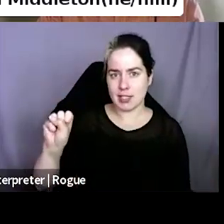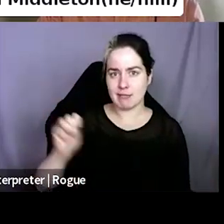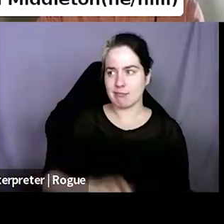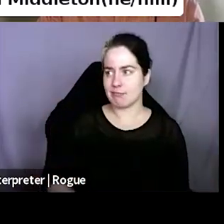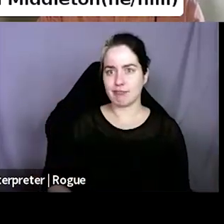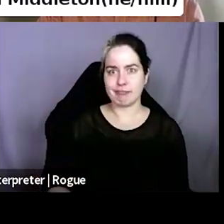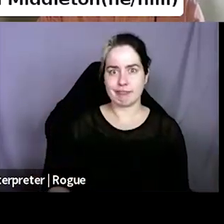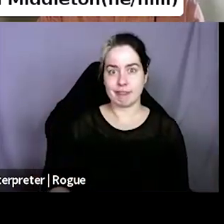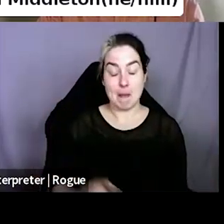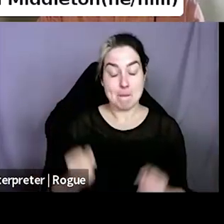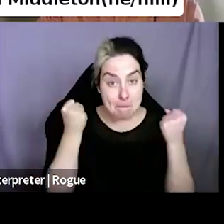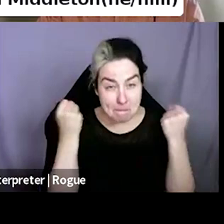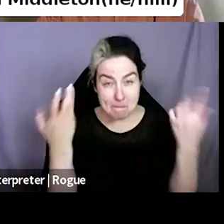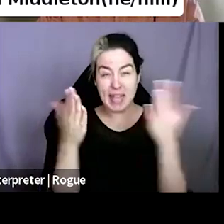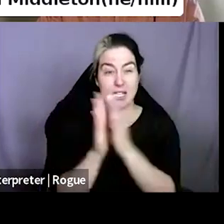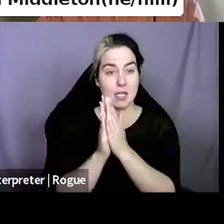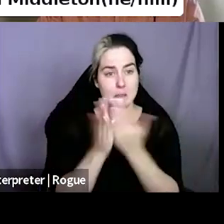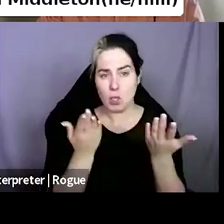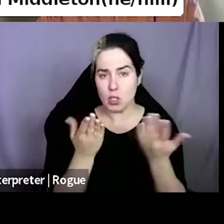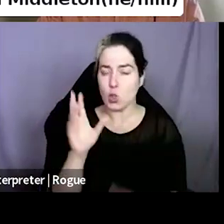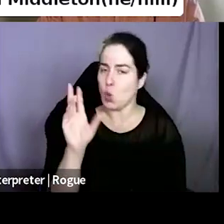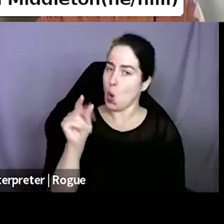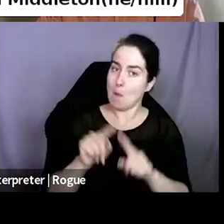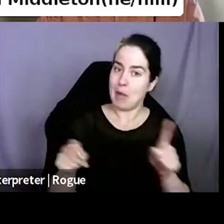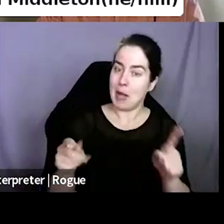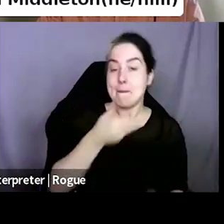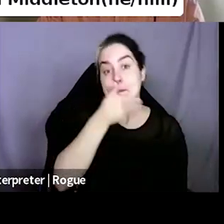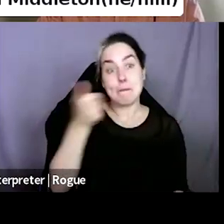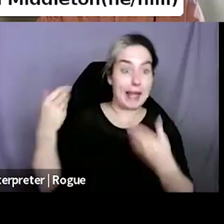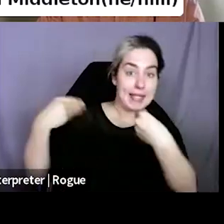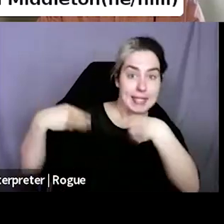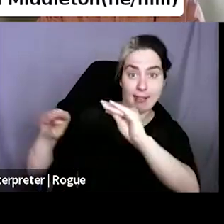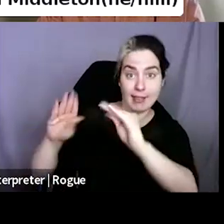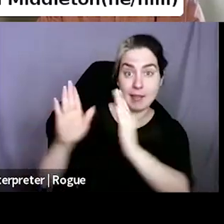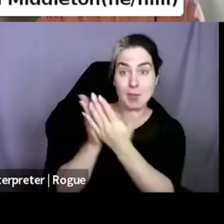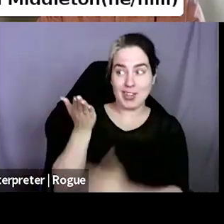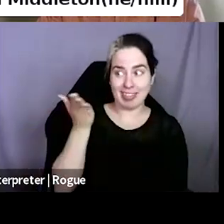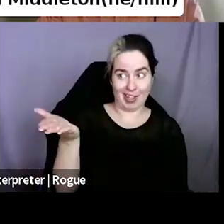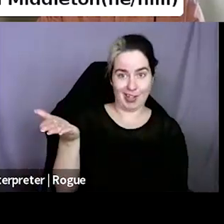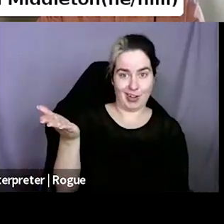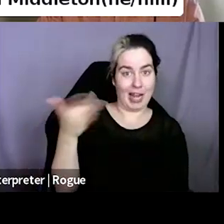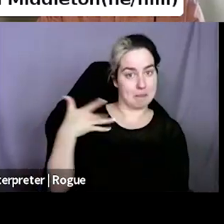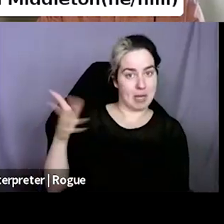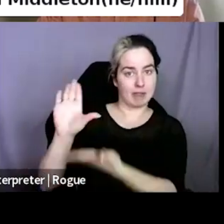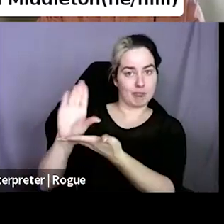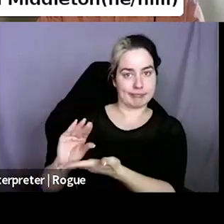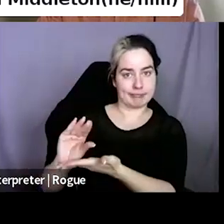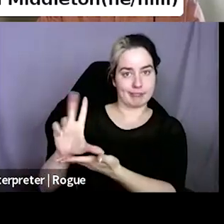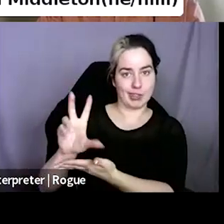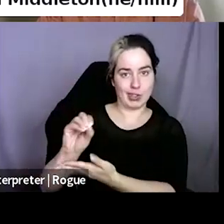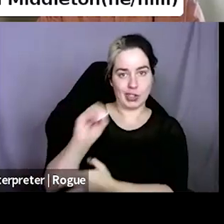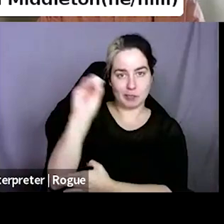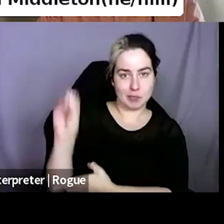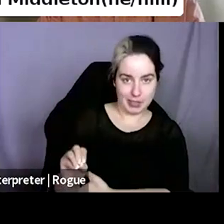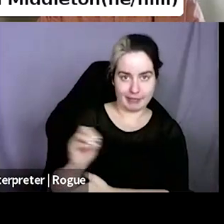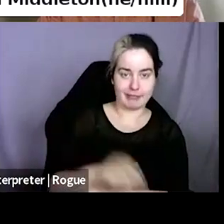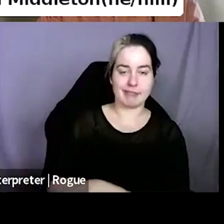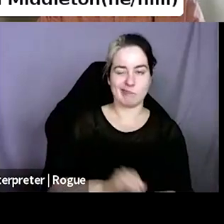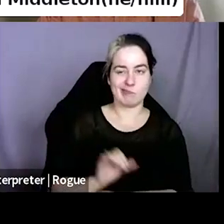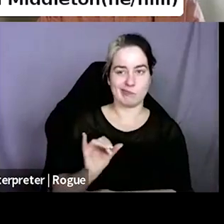best sellers and they carry them 30% off. Uh, I think the, the biggest way the publishers could help and,